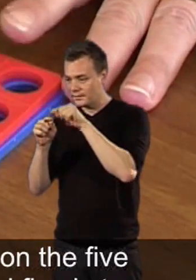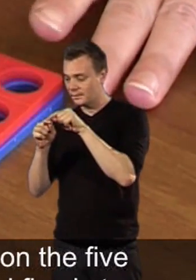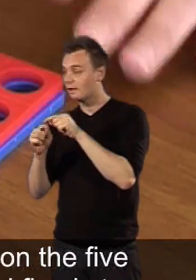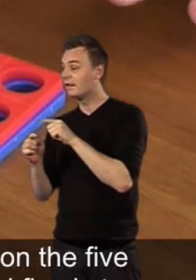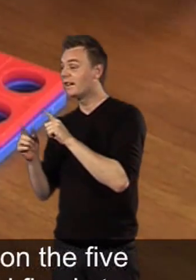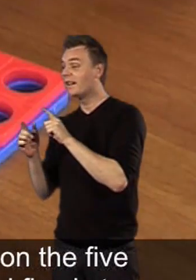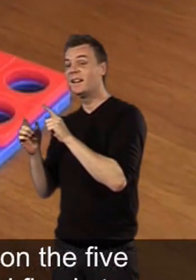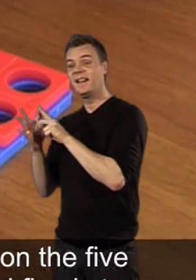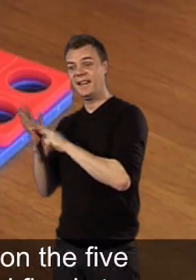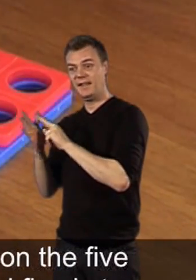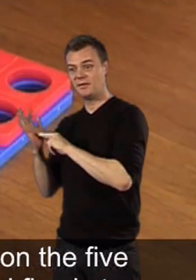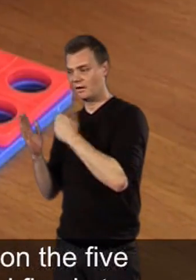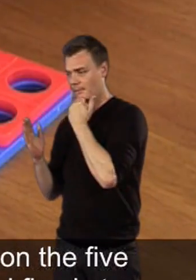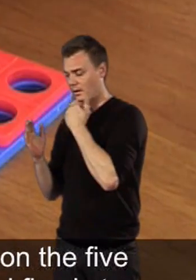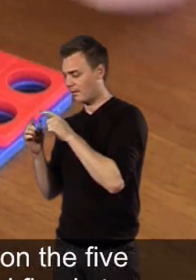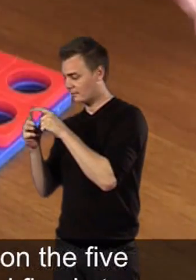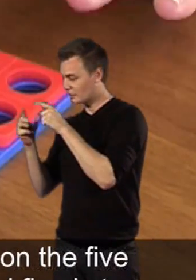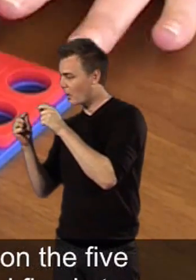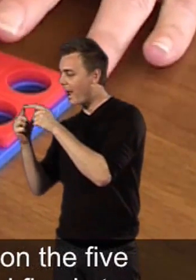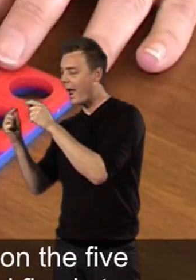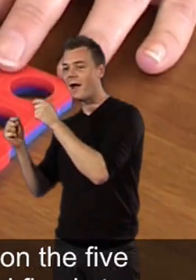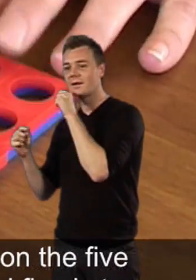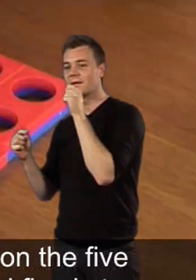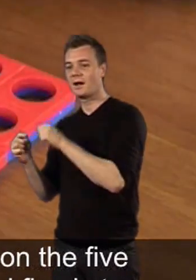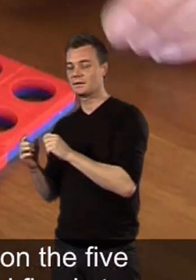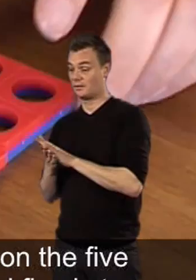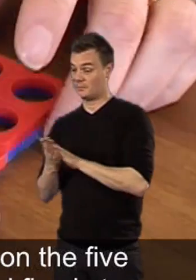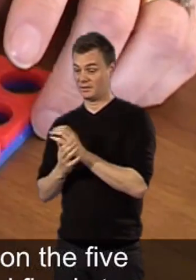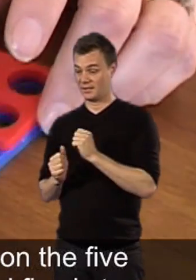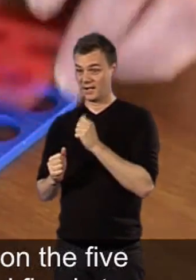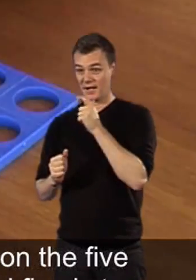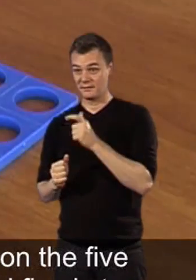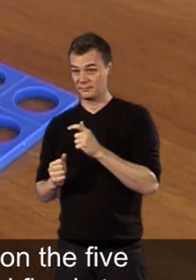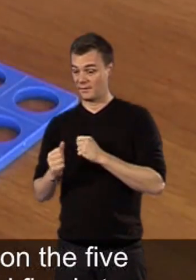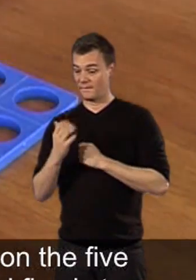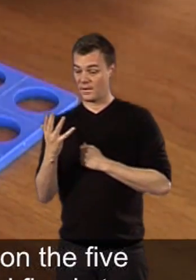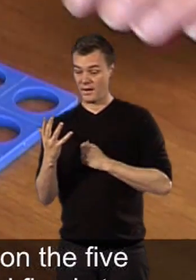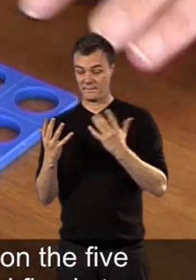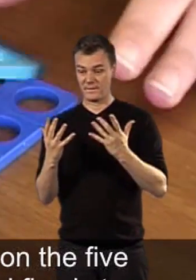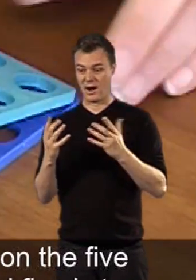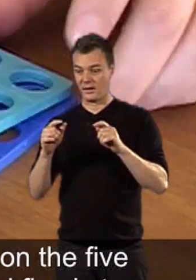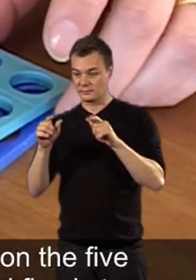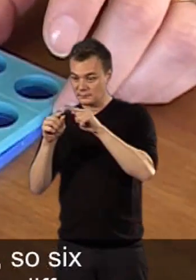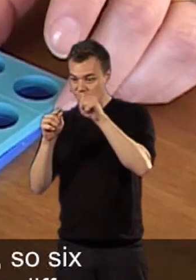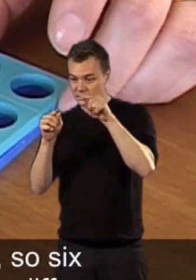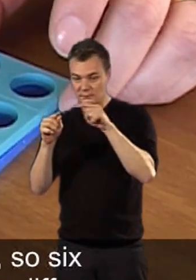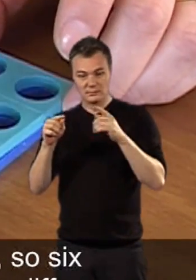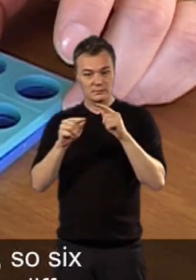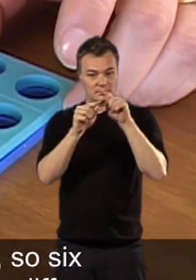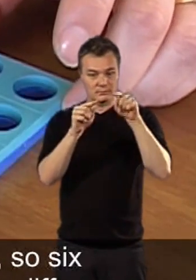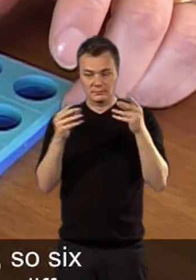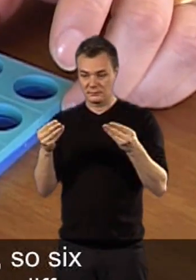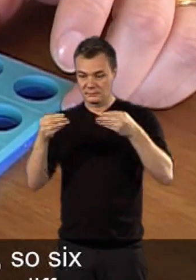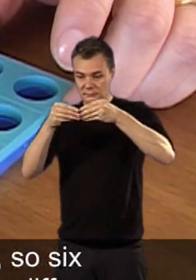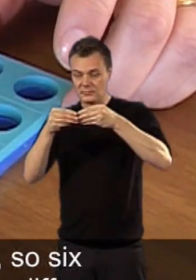ten, you can put on the five and find the other shape. So five and five is ten. Or six, what